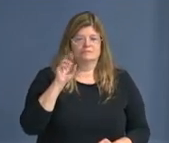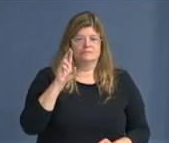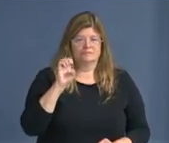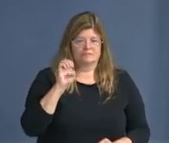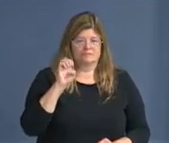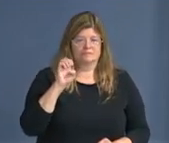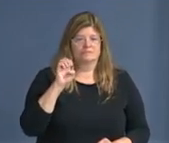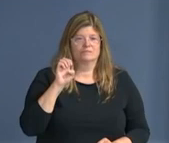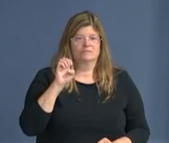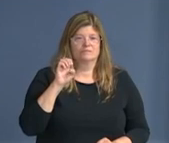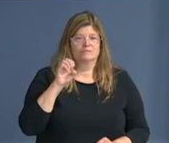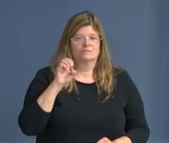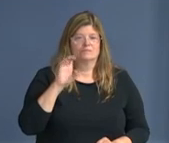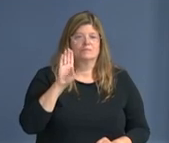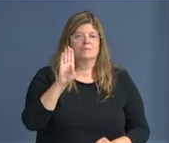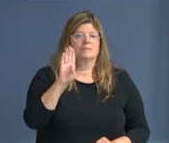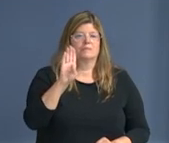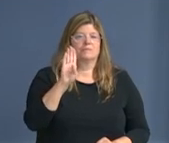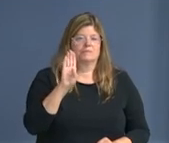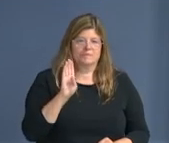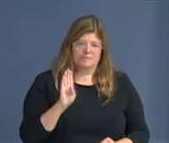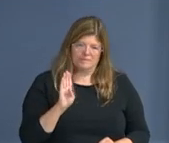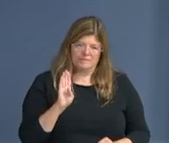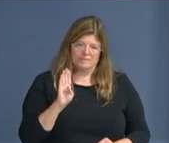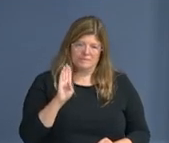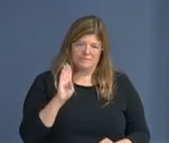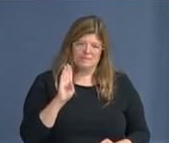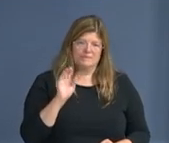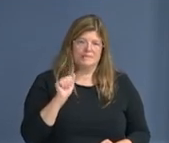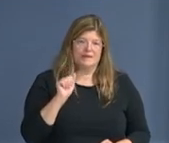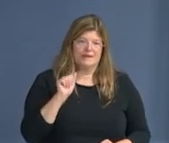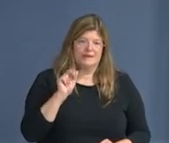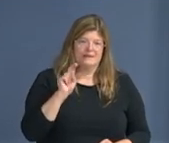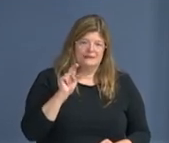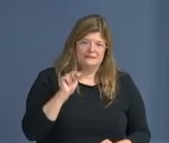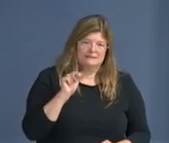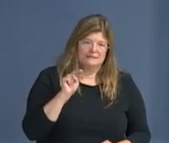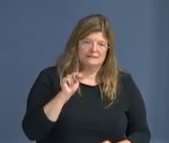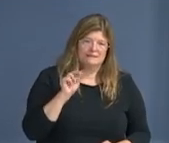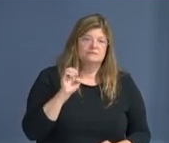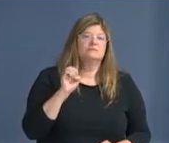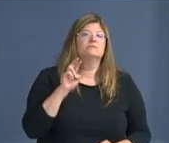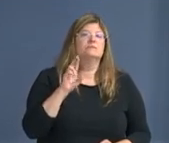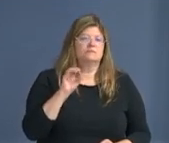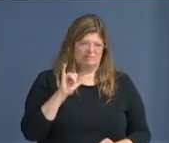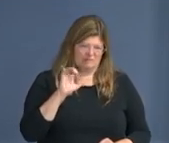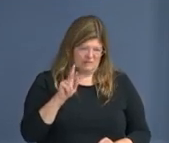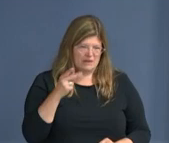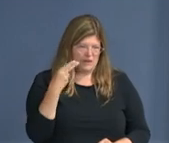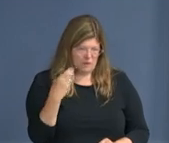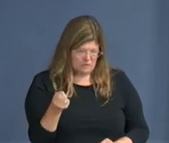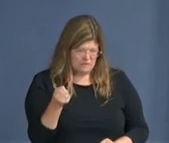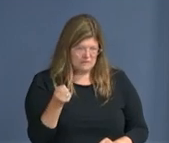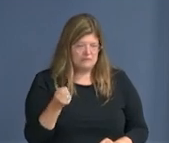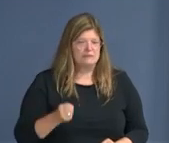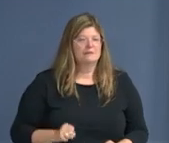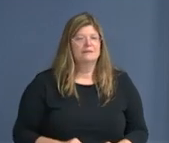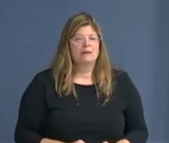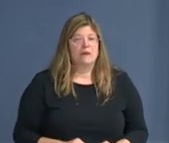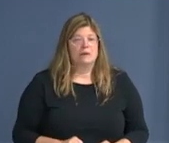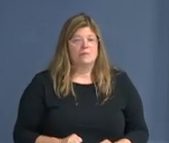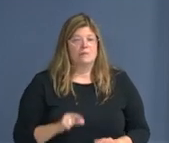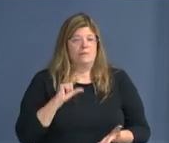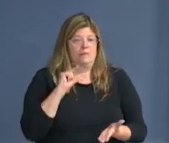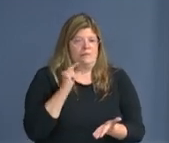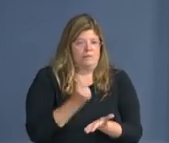Banneker Academic High School. She's going to be attending. Okay. You just went to school? Alistair Middle School. Alistair Middle School.